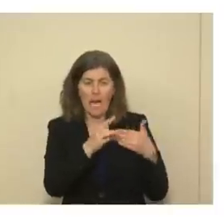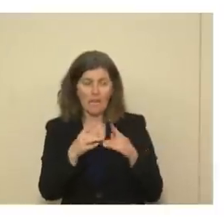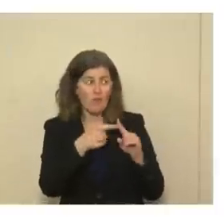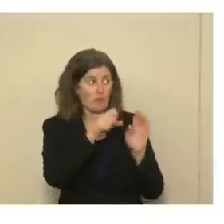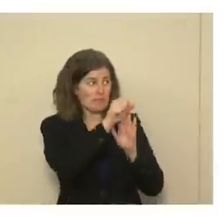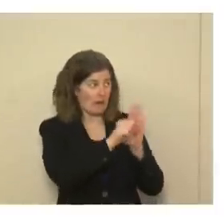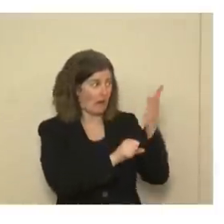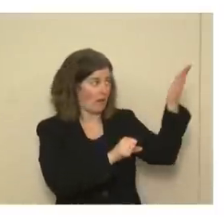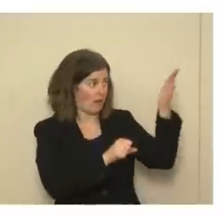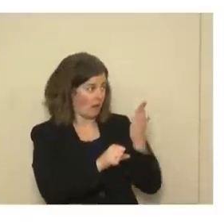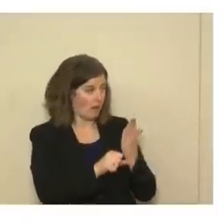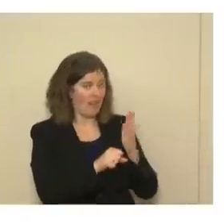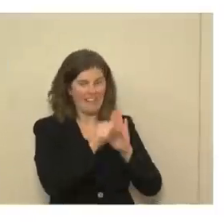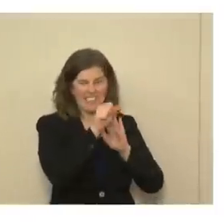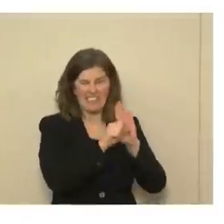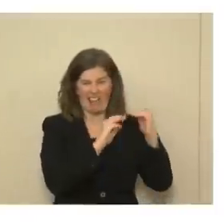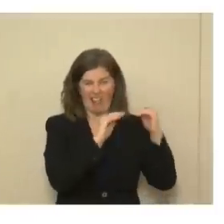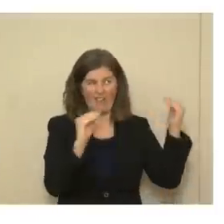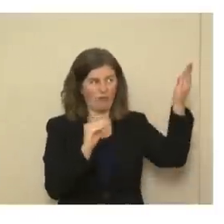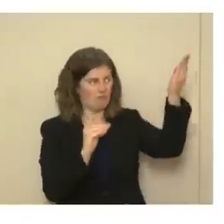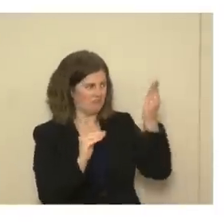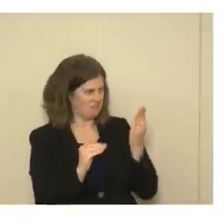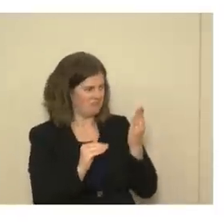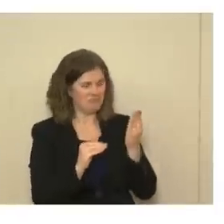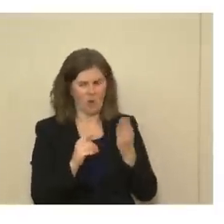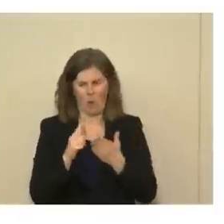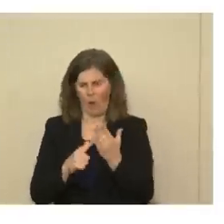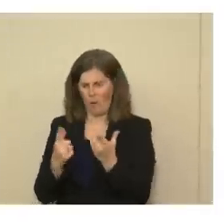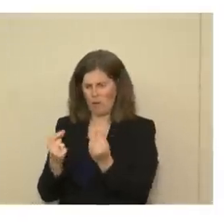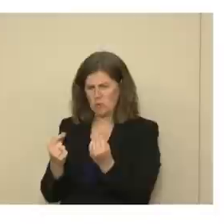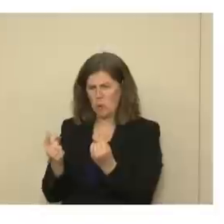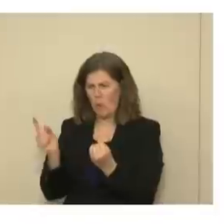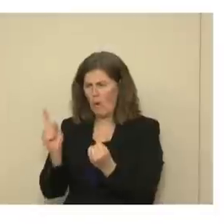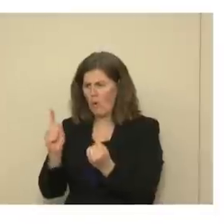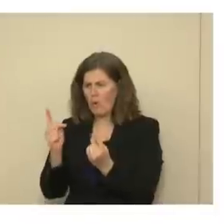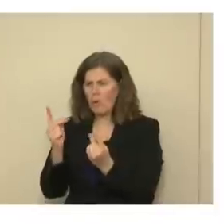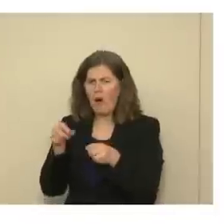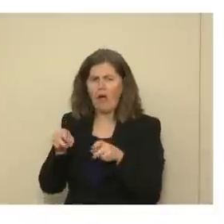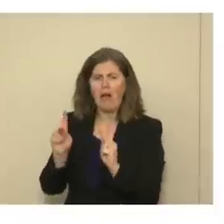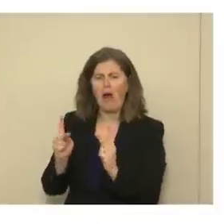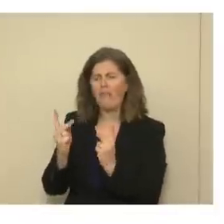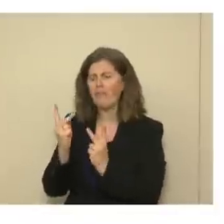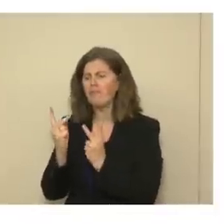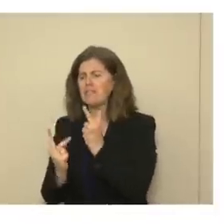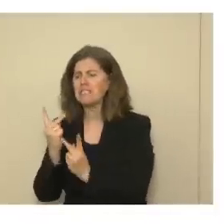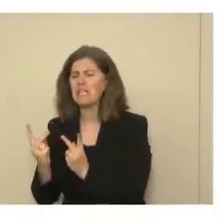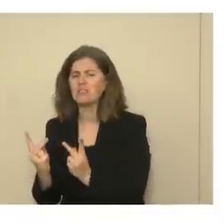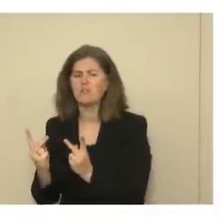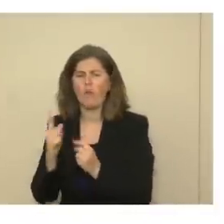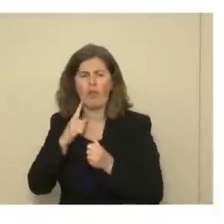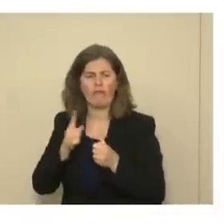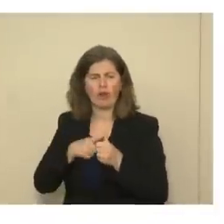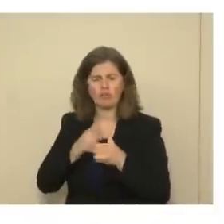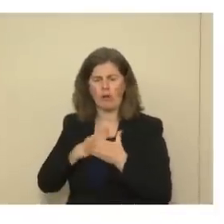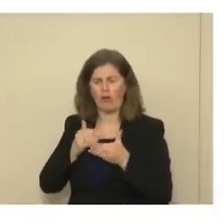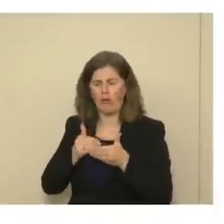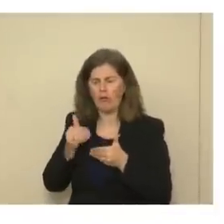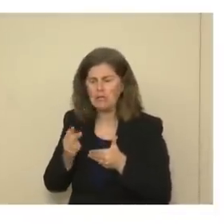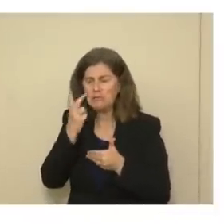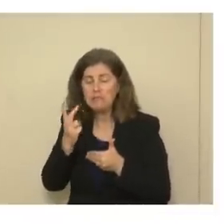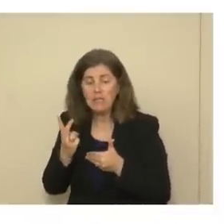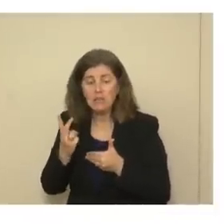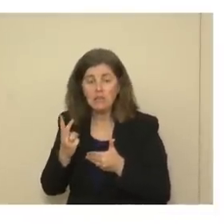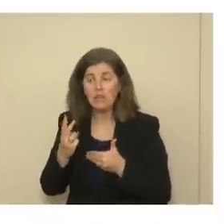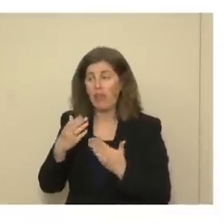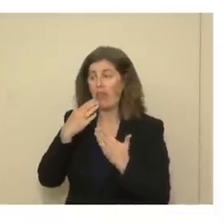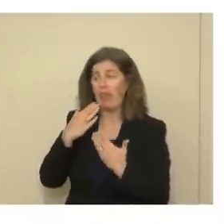state at the state level on what we want to do and where we want to see visitation go, at least in this first phase. I'd like